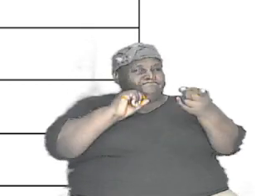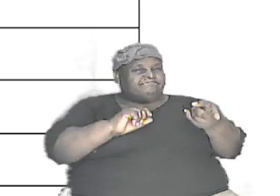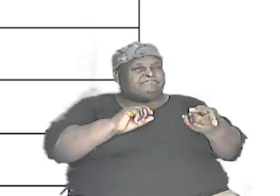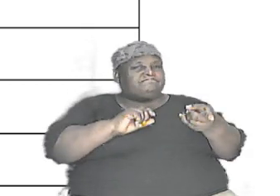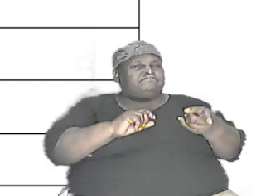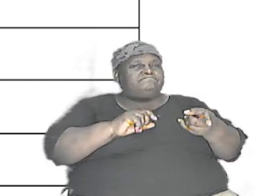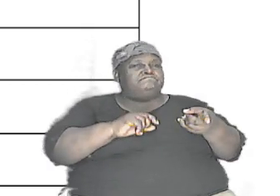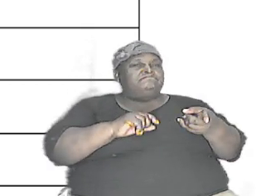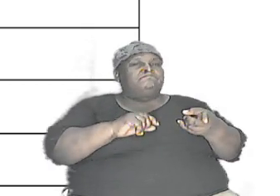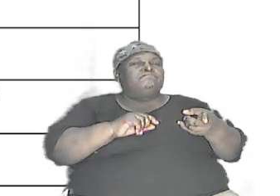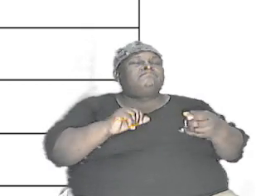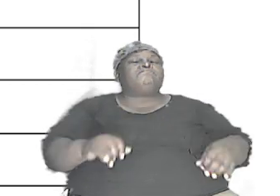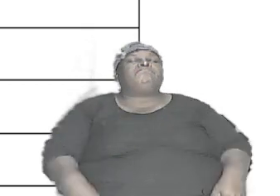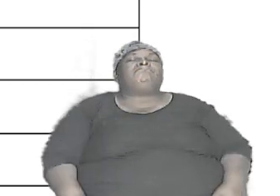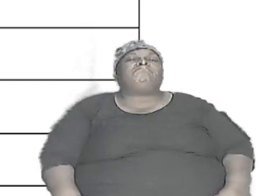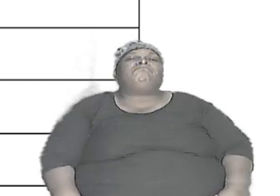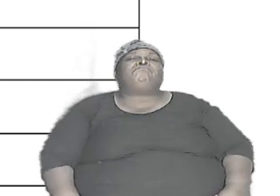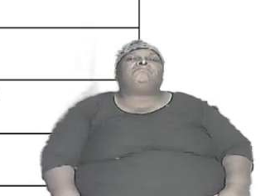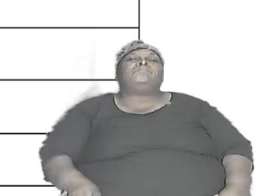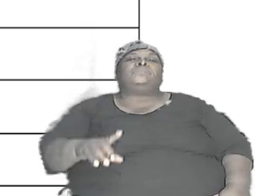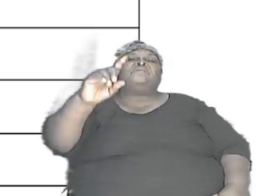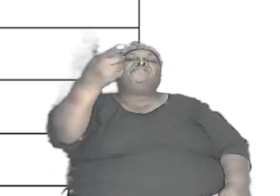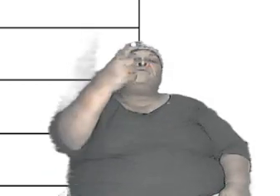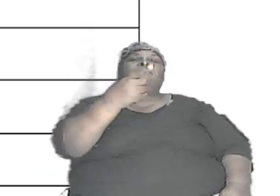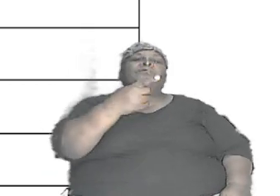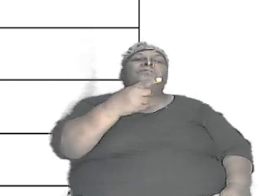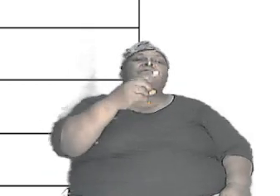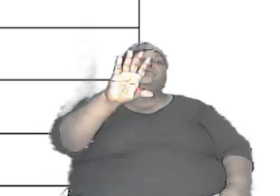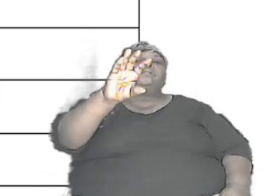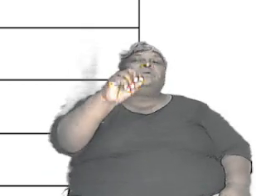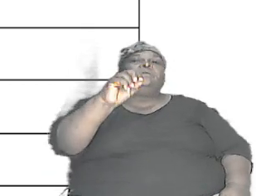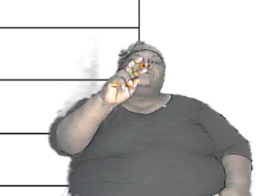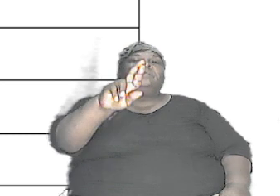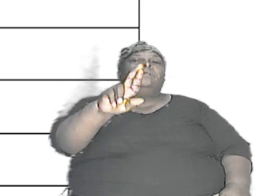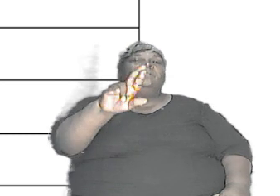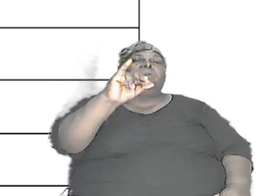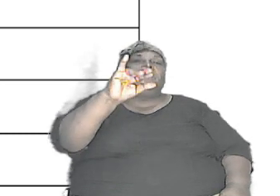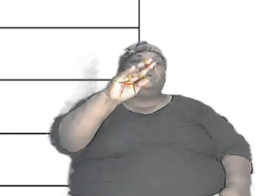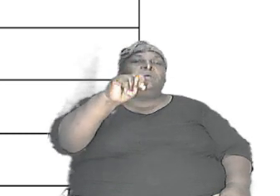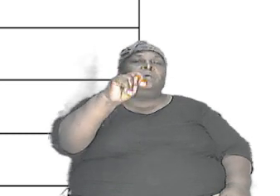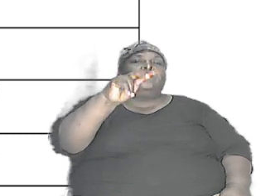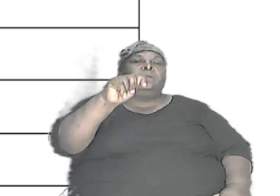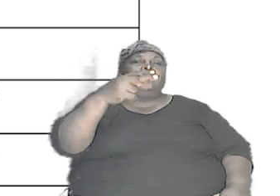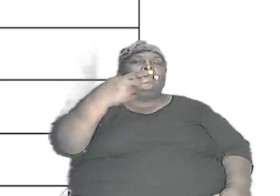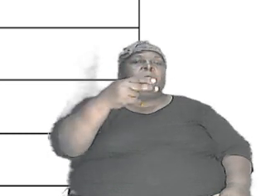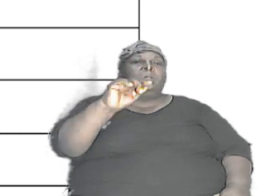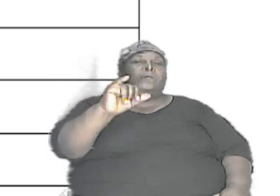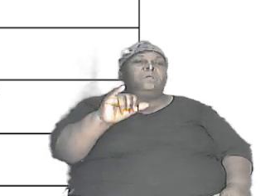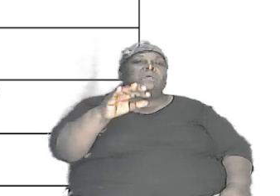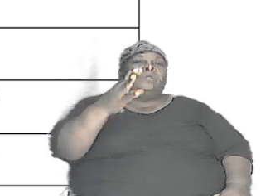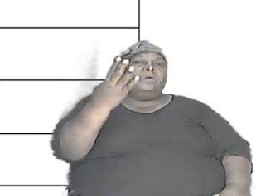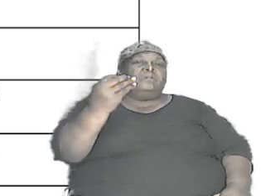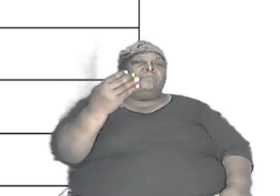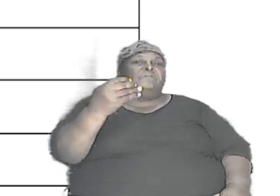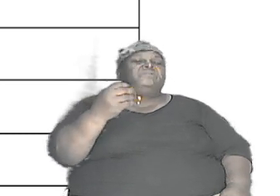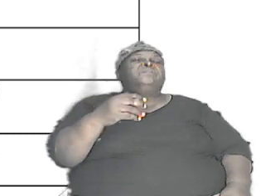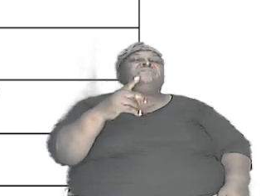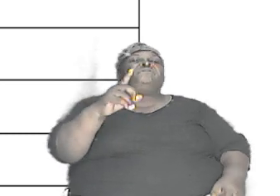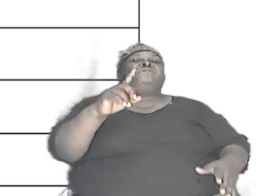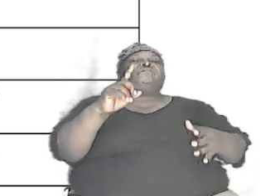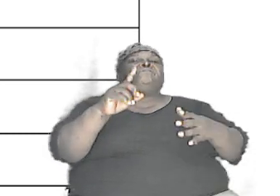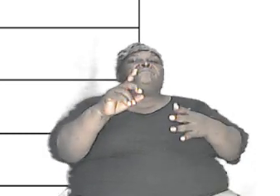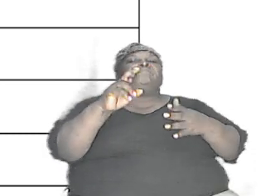shot out from 1st Corinthians chapter 15 and verse 45